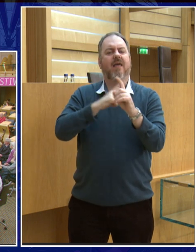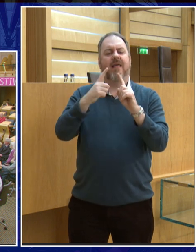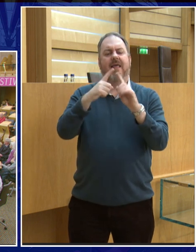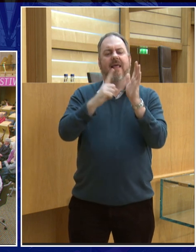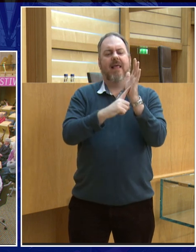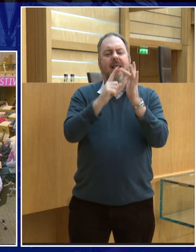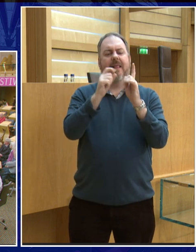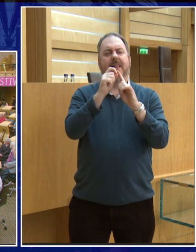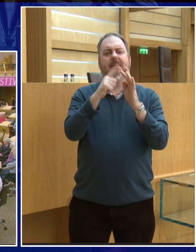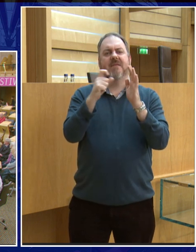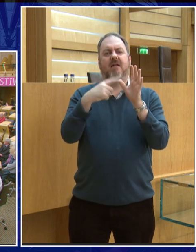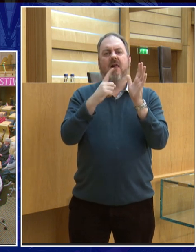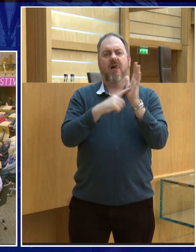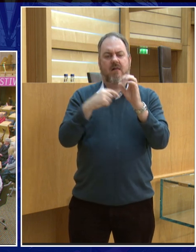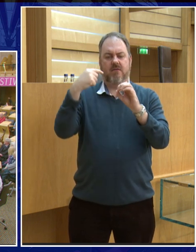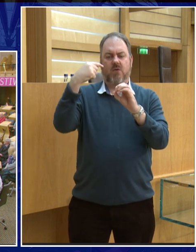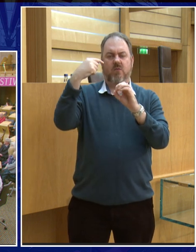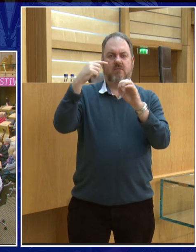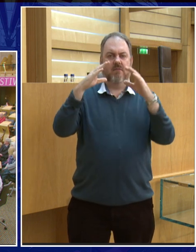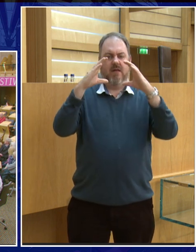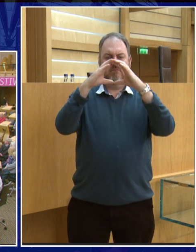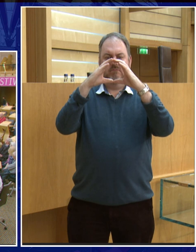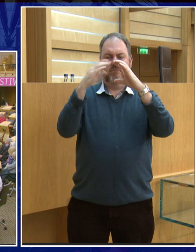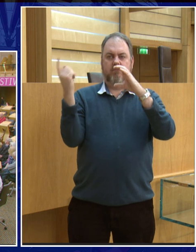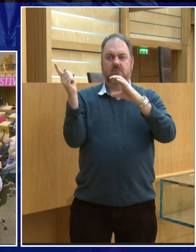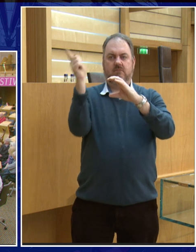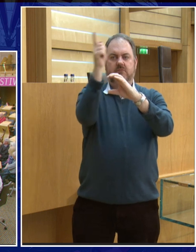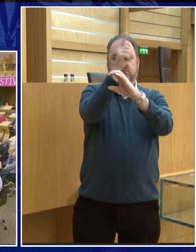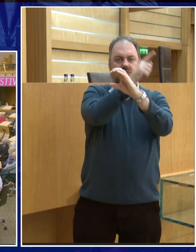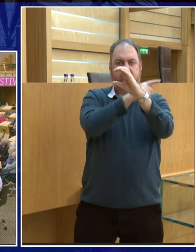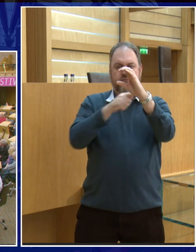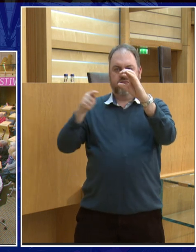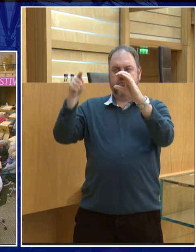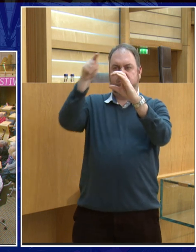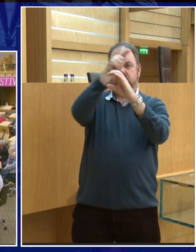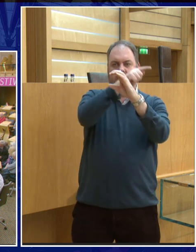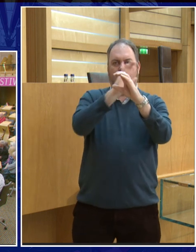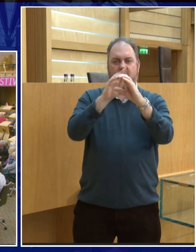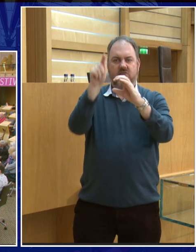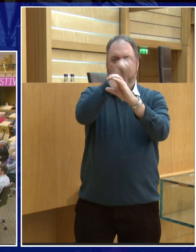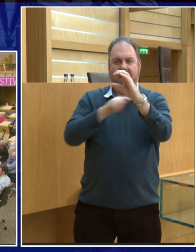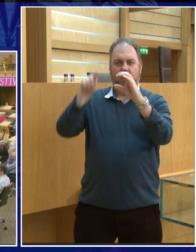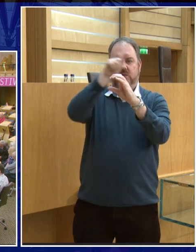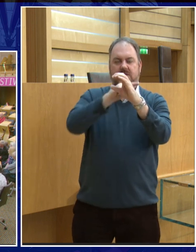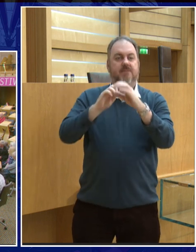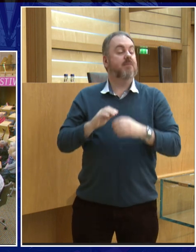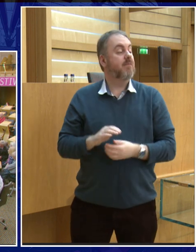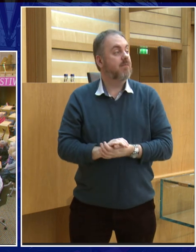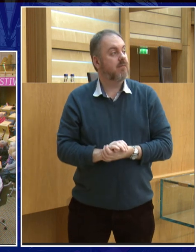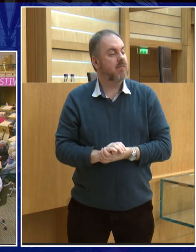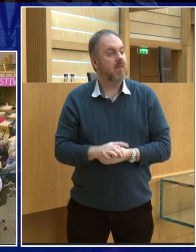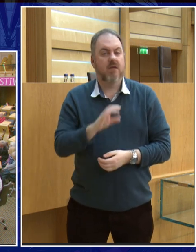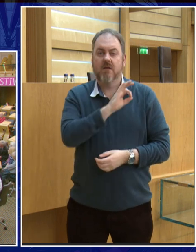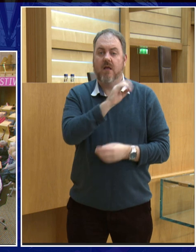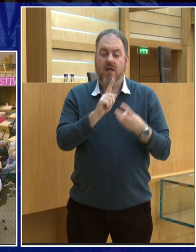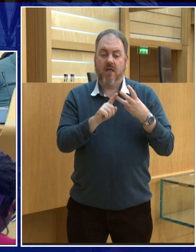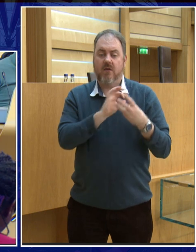And... If you're in a moon base and you're growing a flower, would...